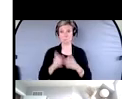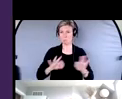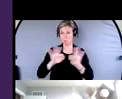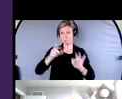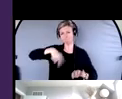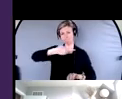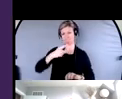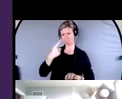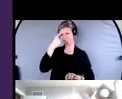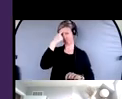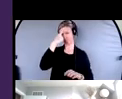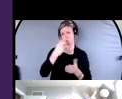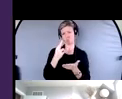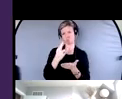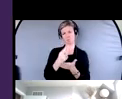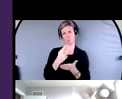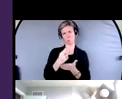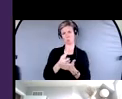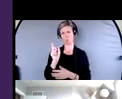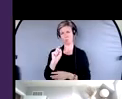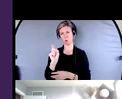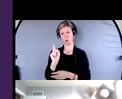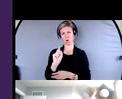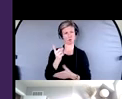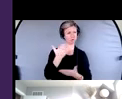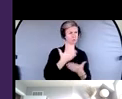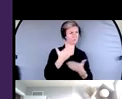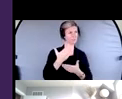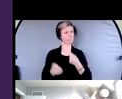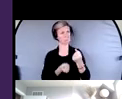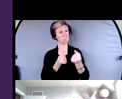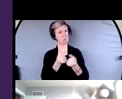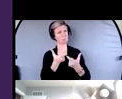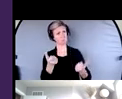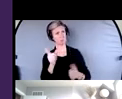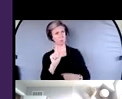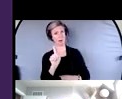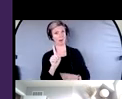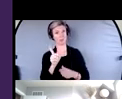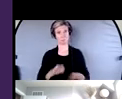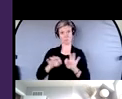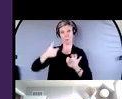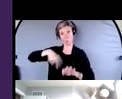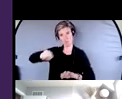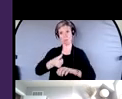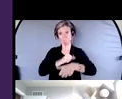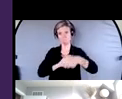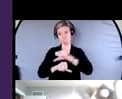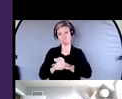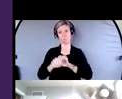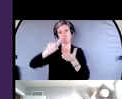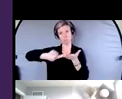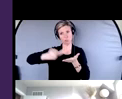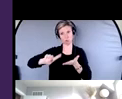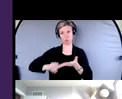is to find out we have to do the research ourselves. So in this survey that was done, again, just going back to that survey that was done in